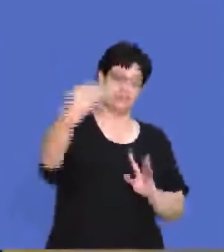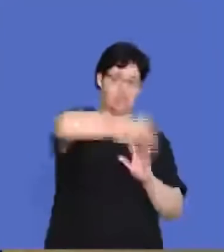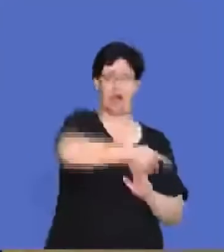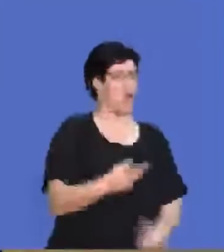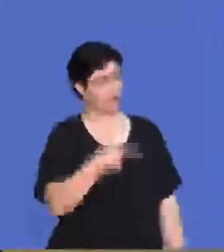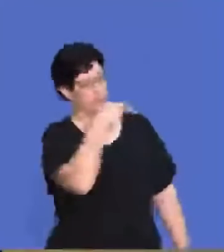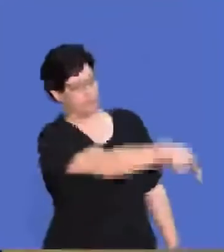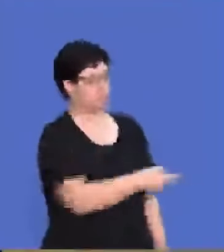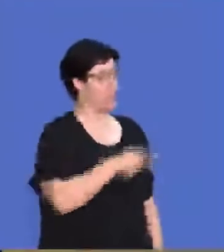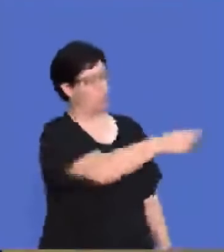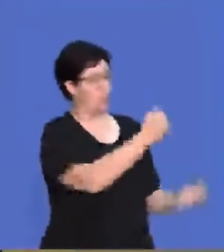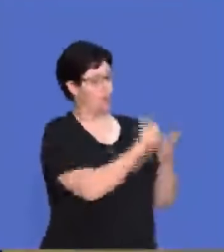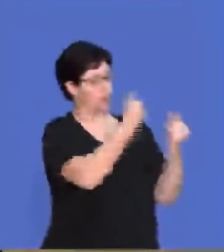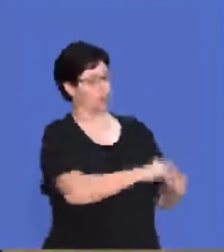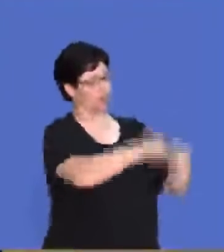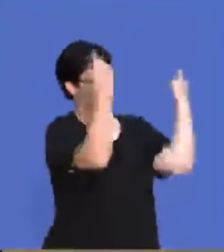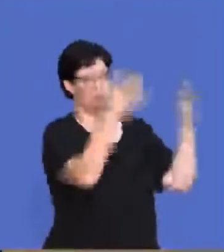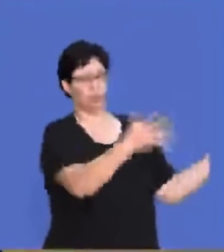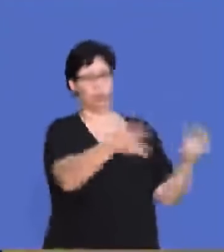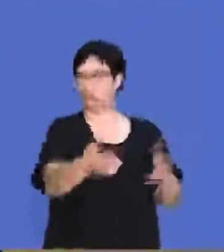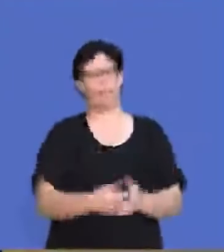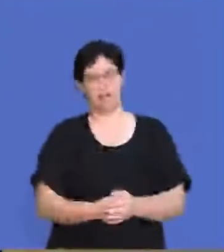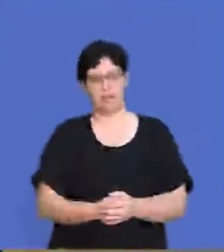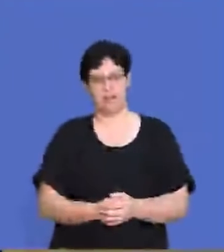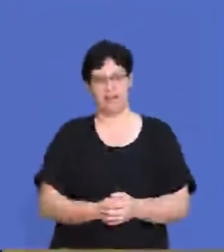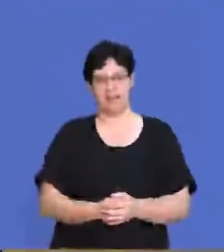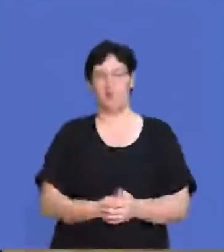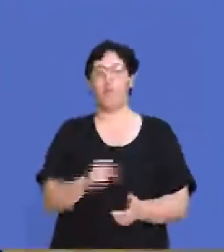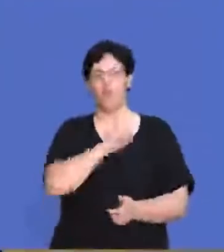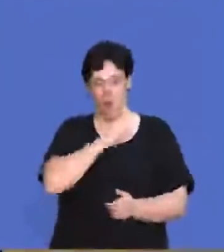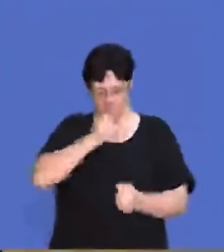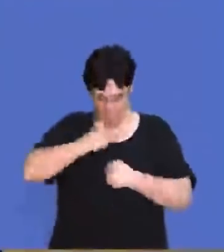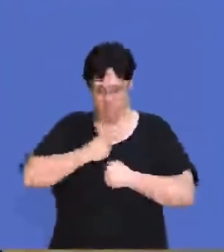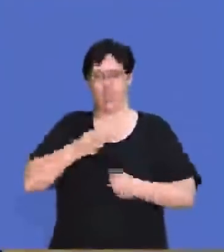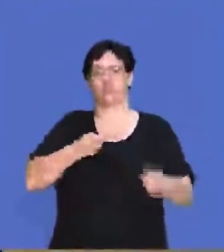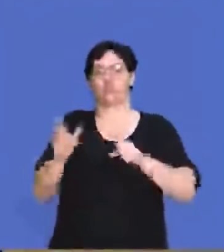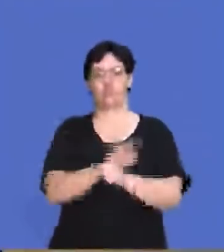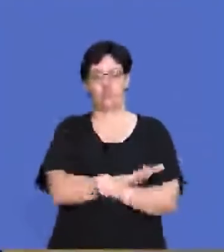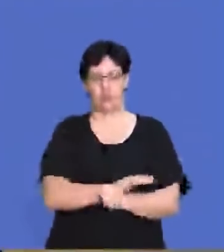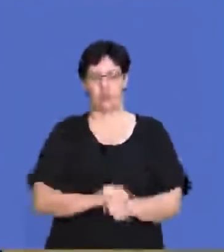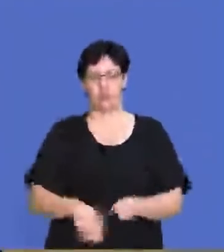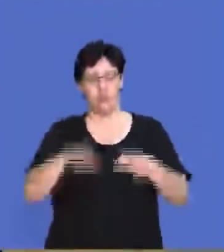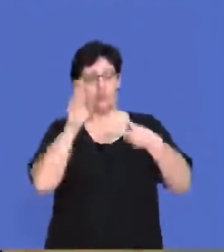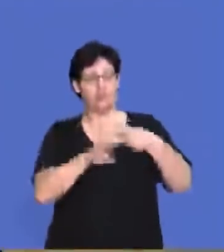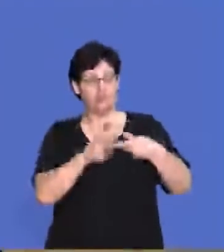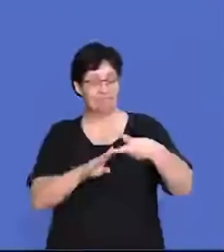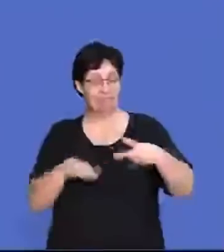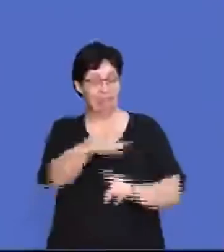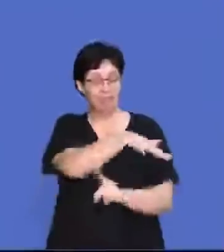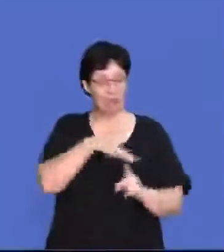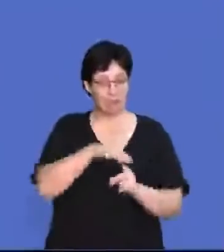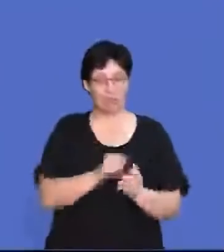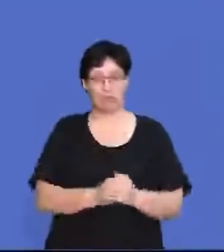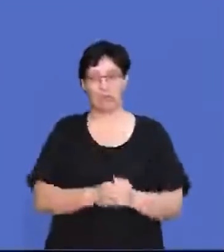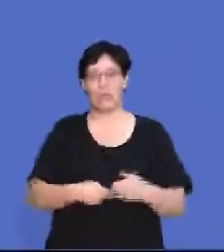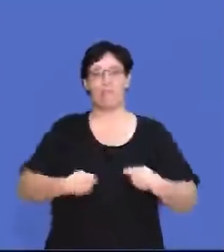can come in and be like, right, this is what you should be selling today. So we have full control there. Now, the second business environment